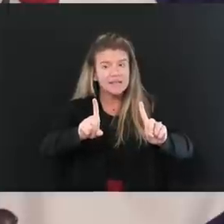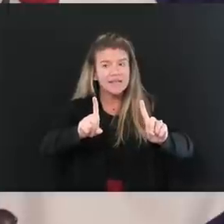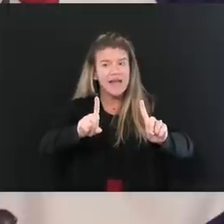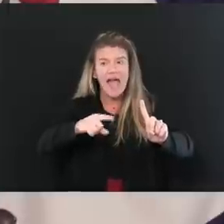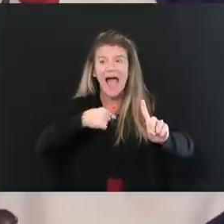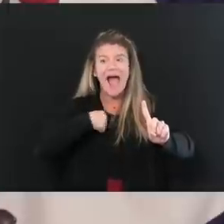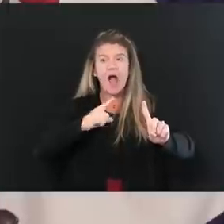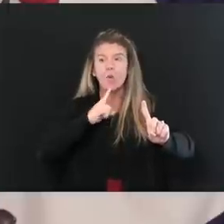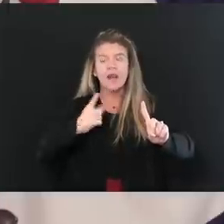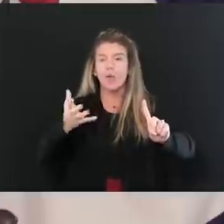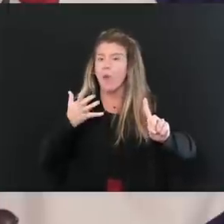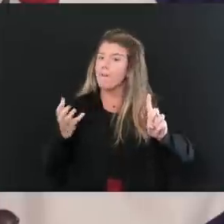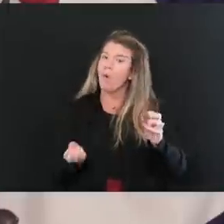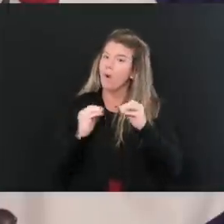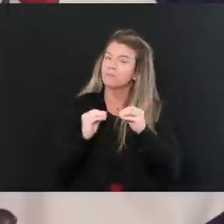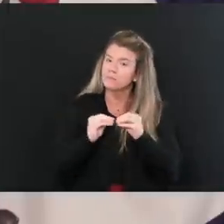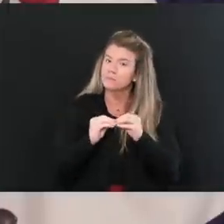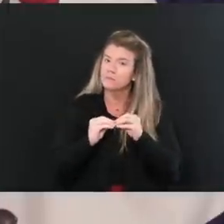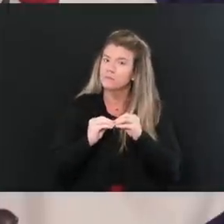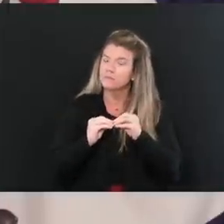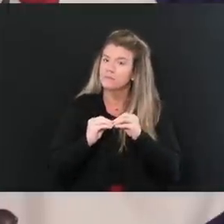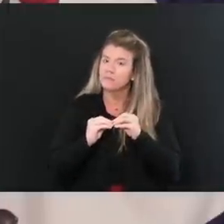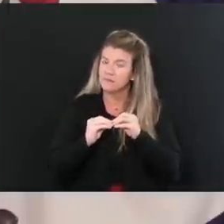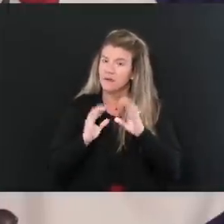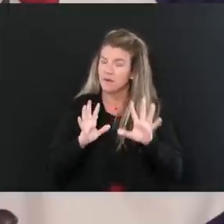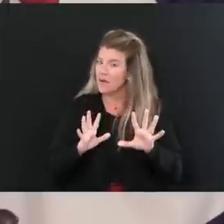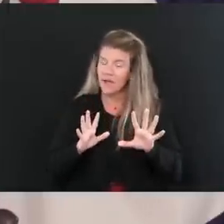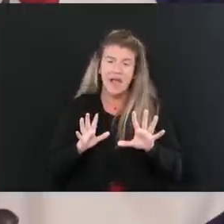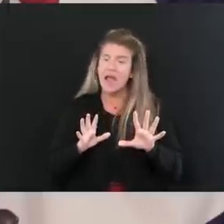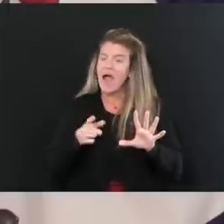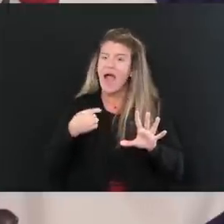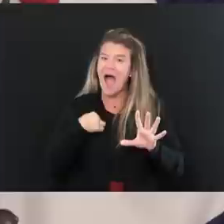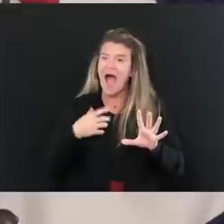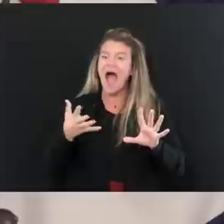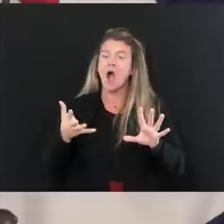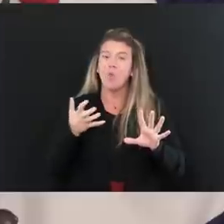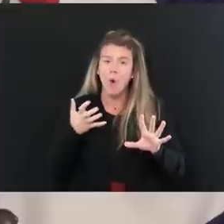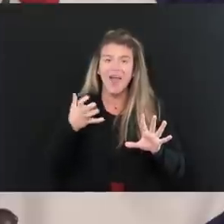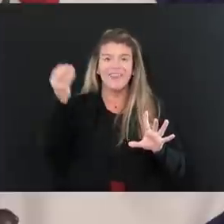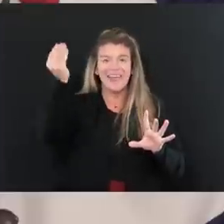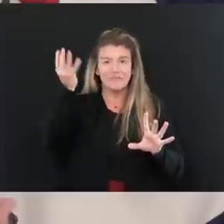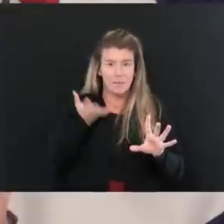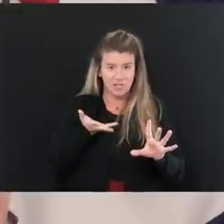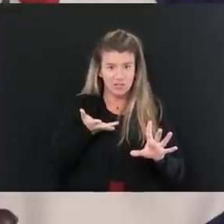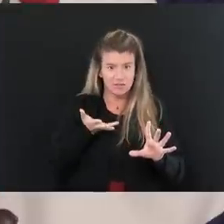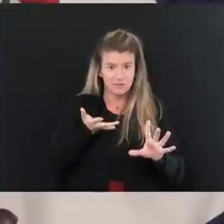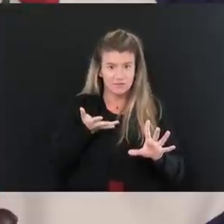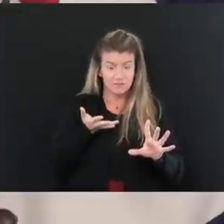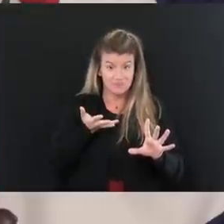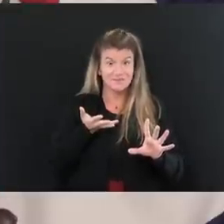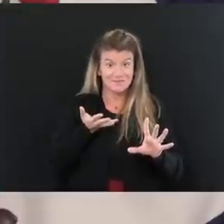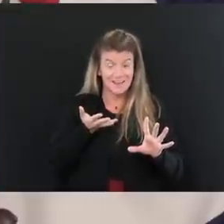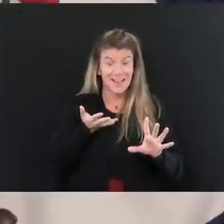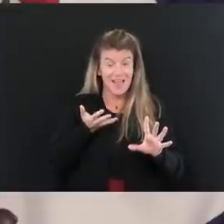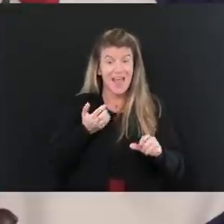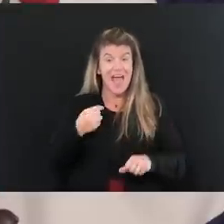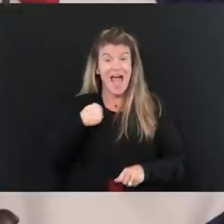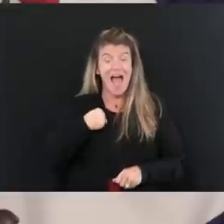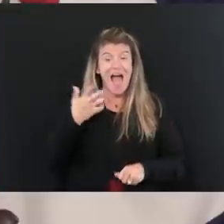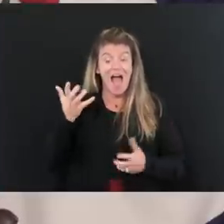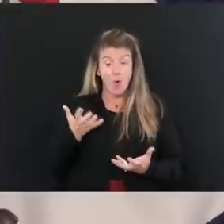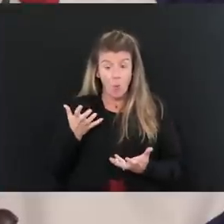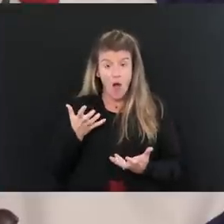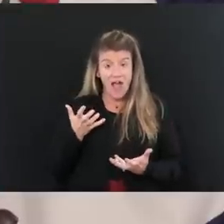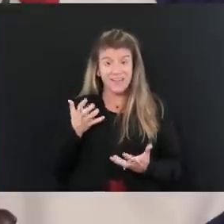than anything. Just this one thing. I want the information. I want them to lay in front of me